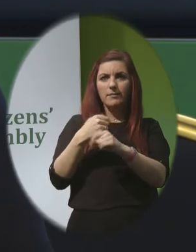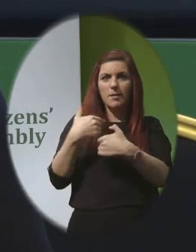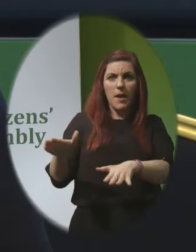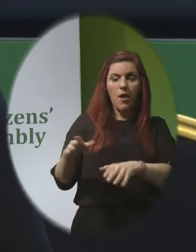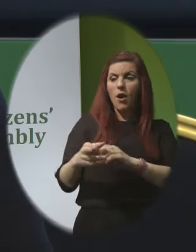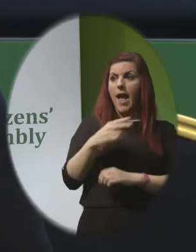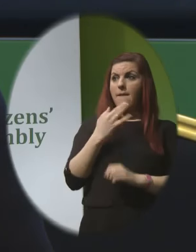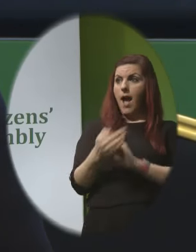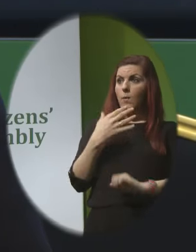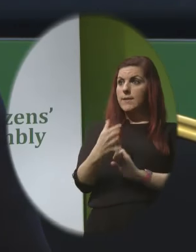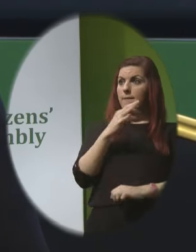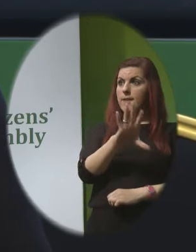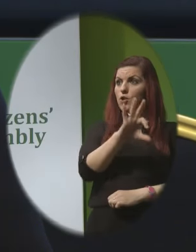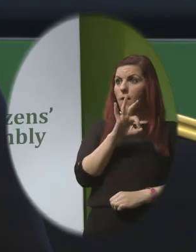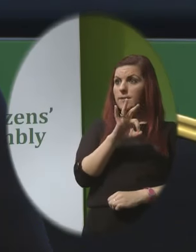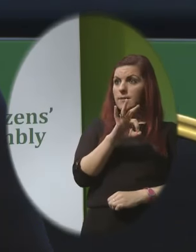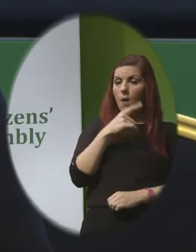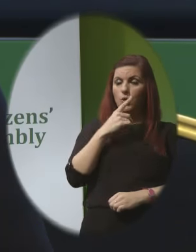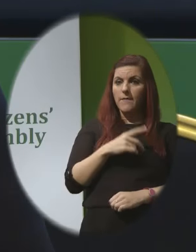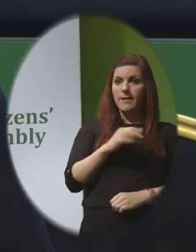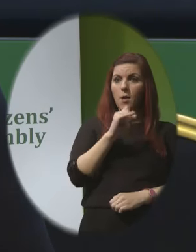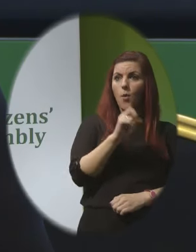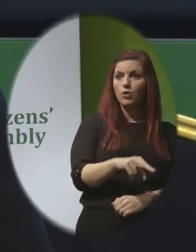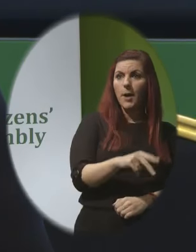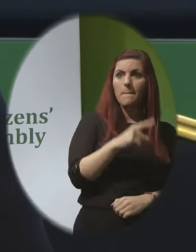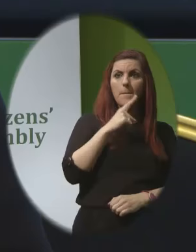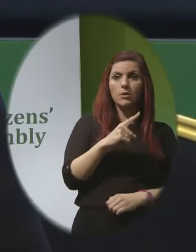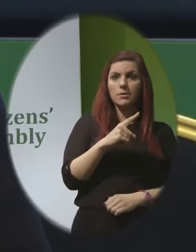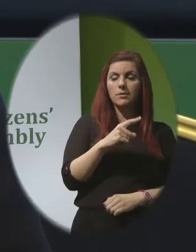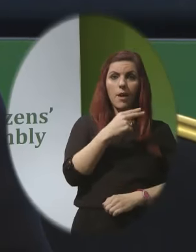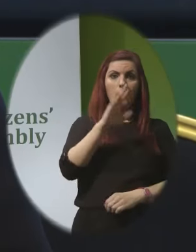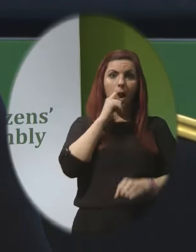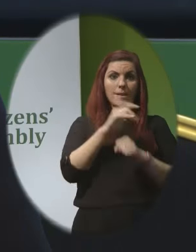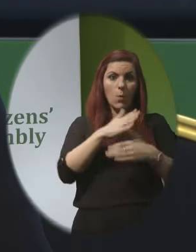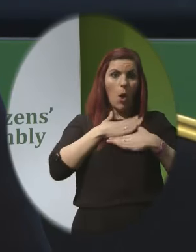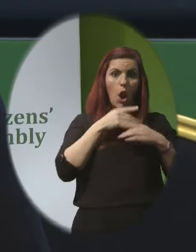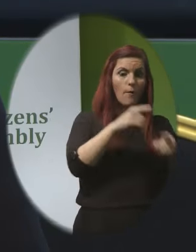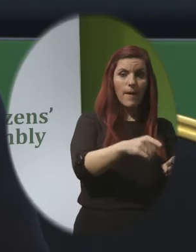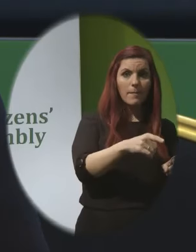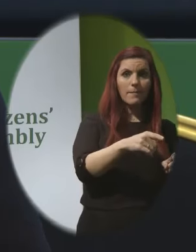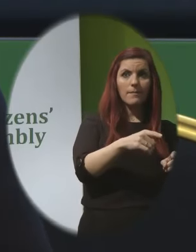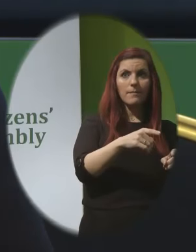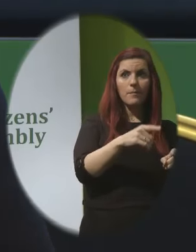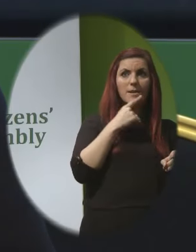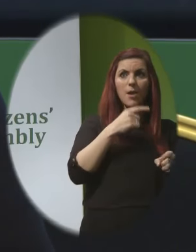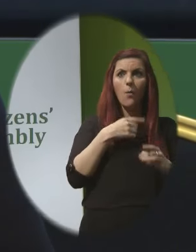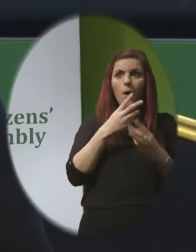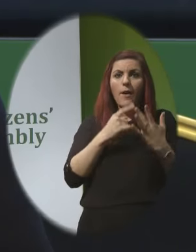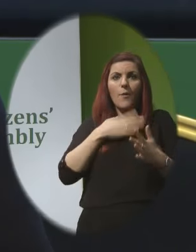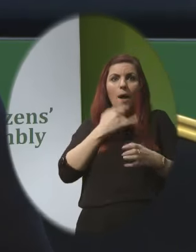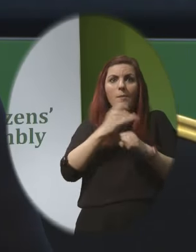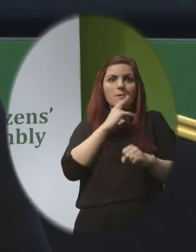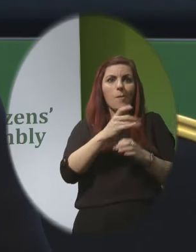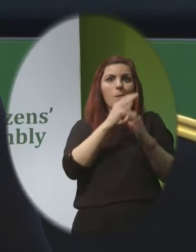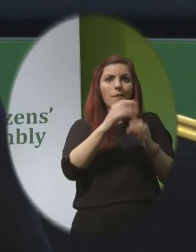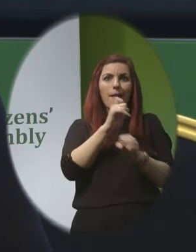Shea's Down syndrome I would love him a little less That he is not worthy of the love we have for him Because he's not deemed to be perfect In this